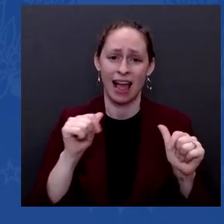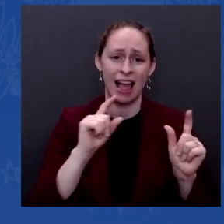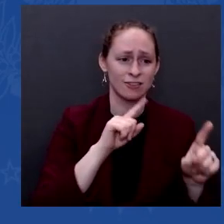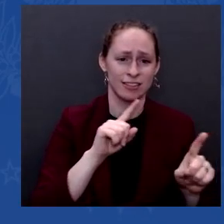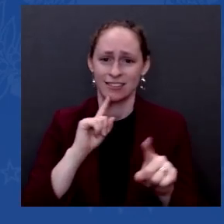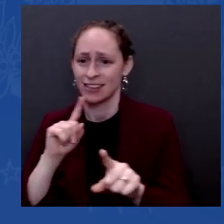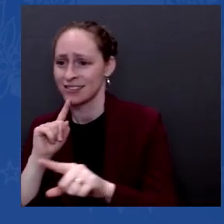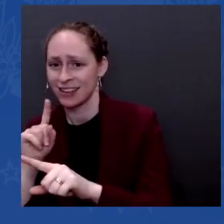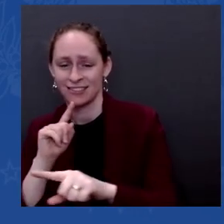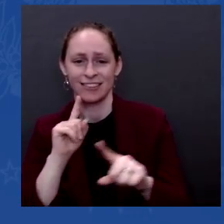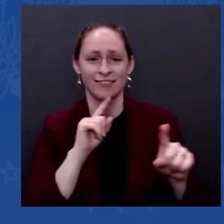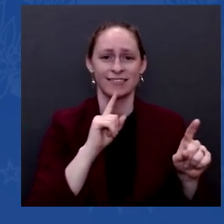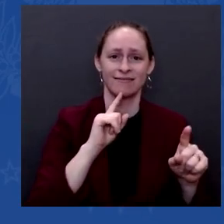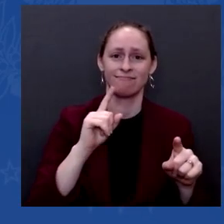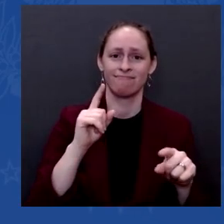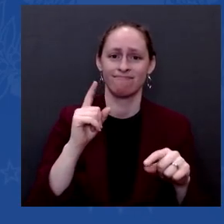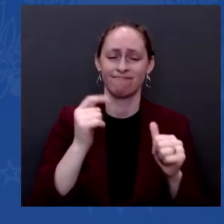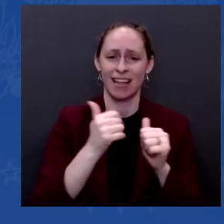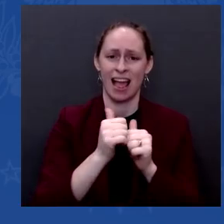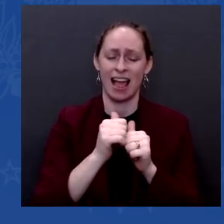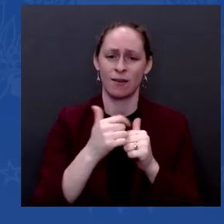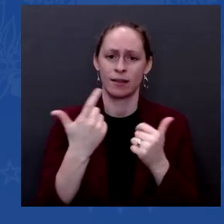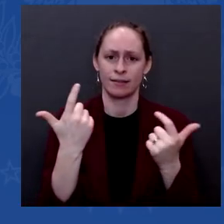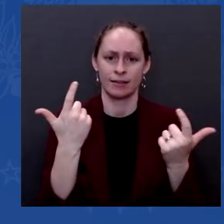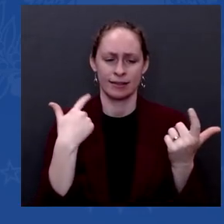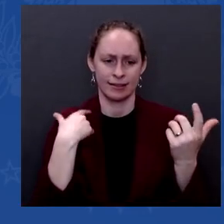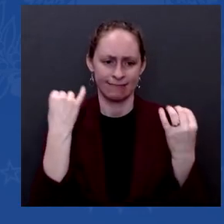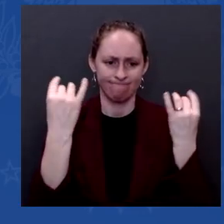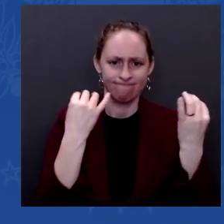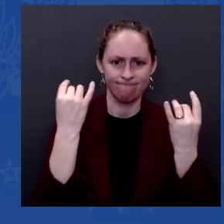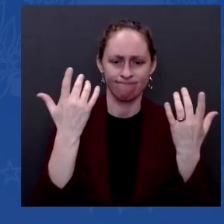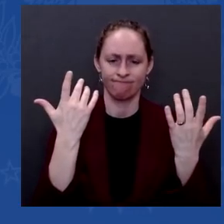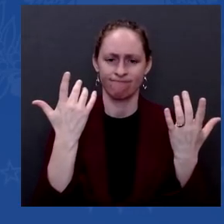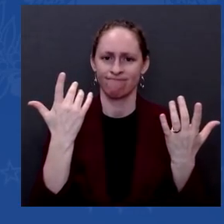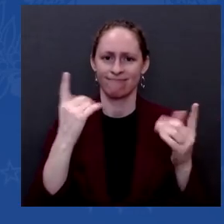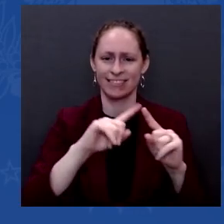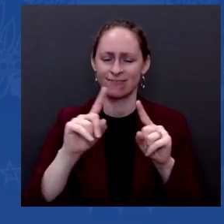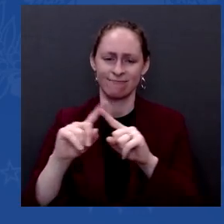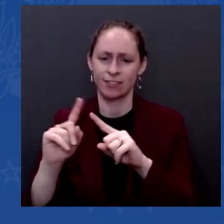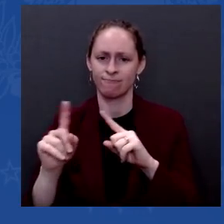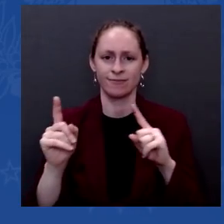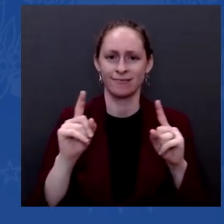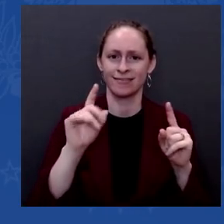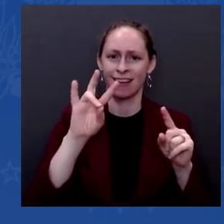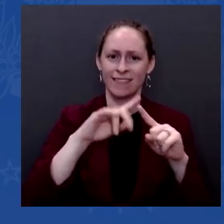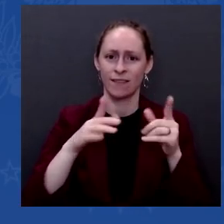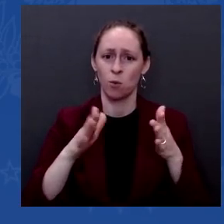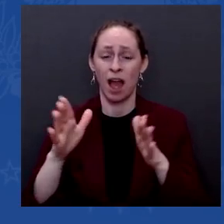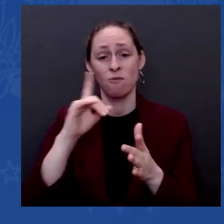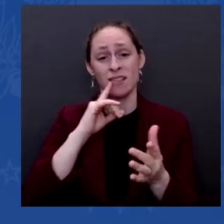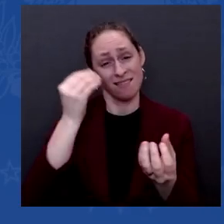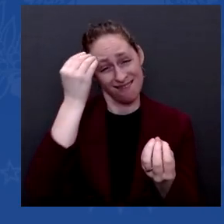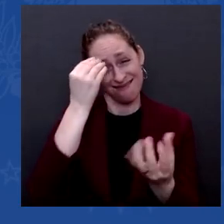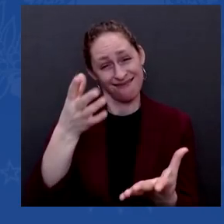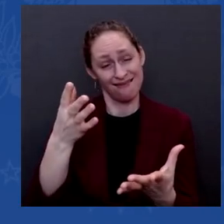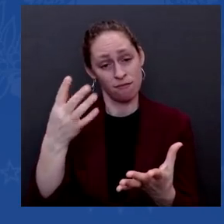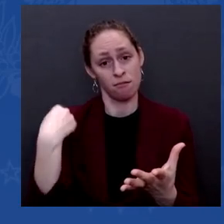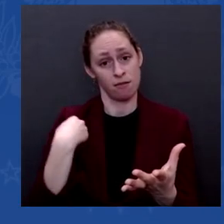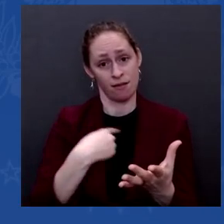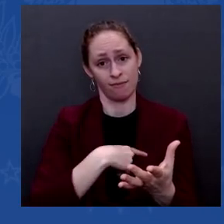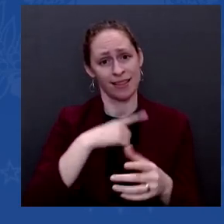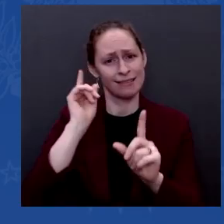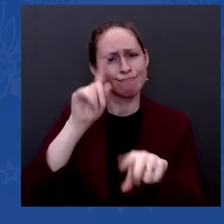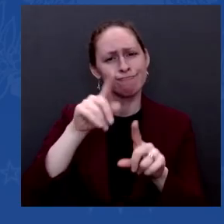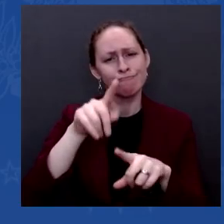first question. I spent a lot of time in South America and in Latin America when I was vice president. I spent the